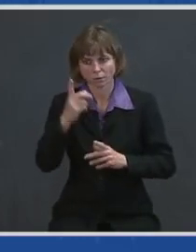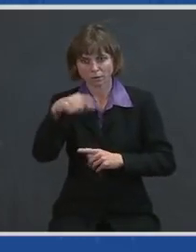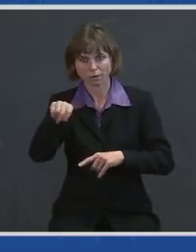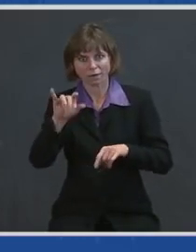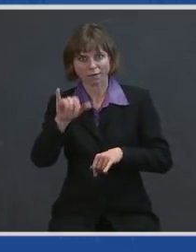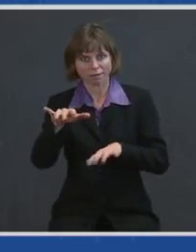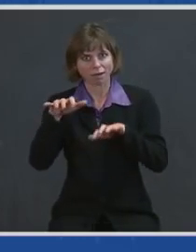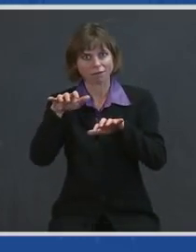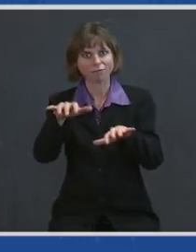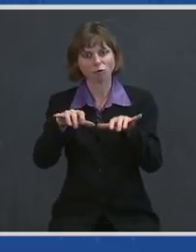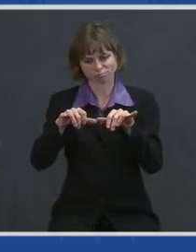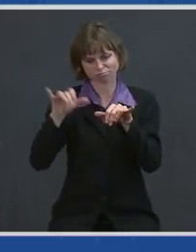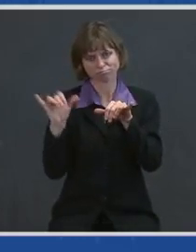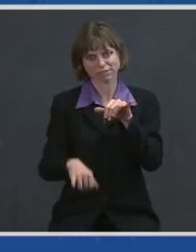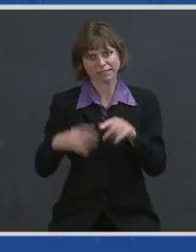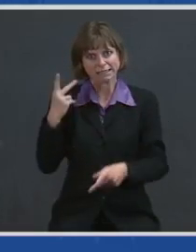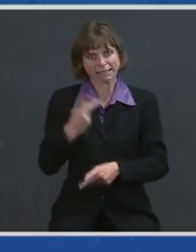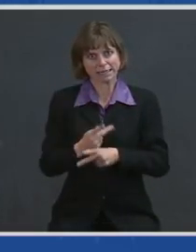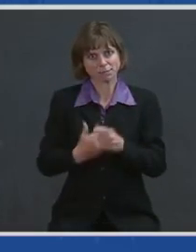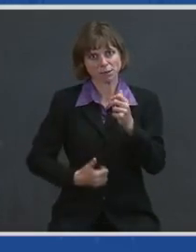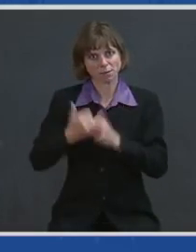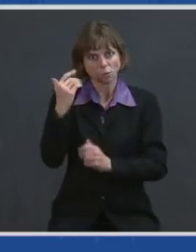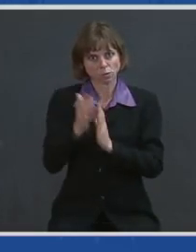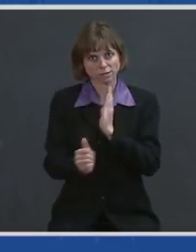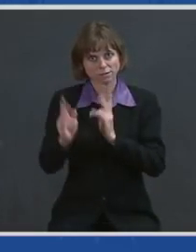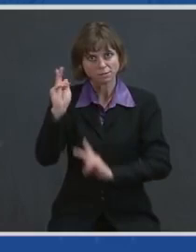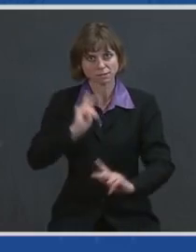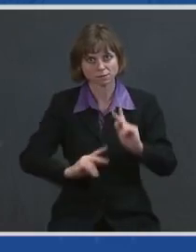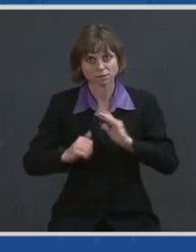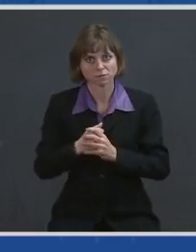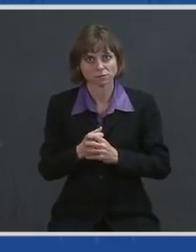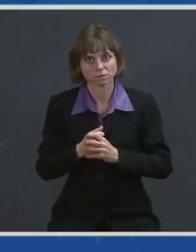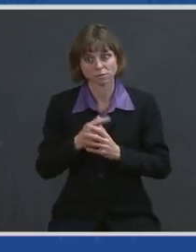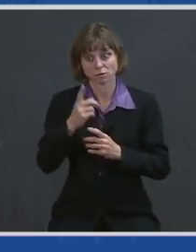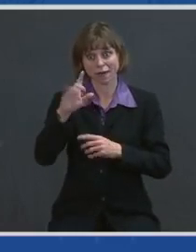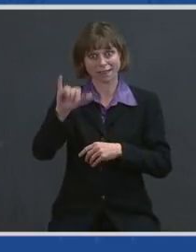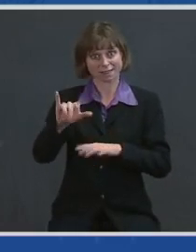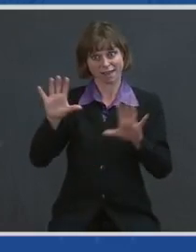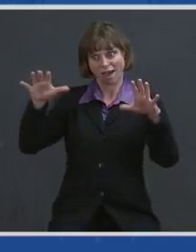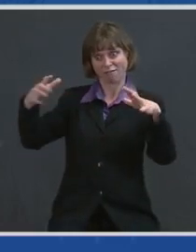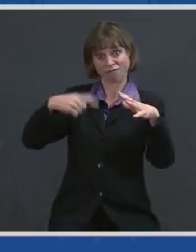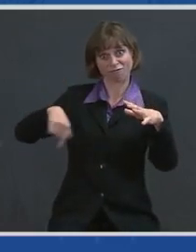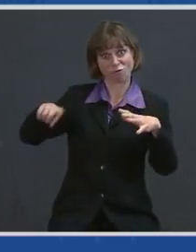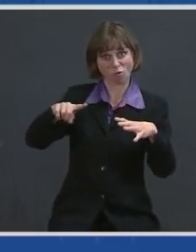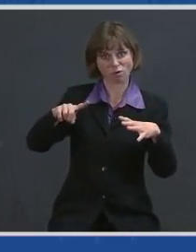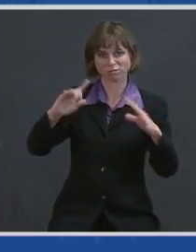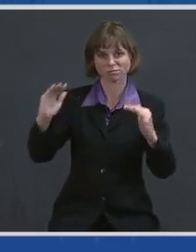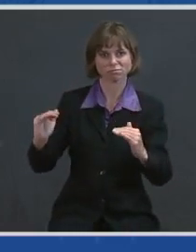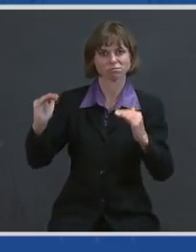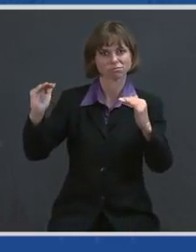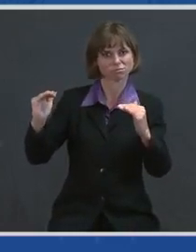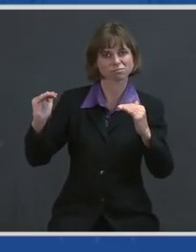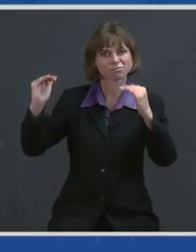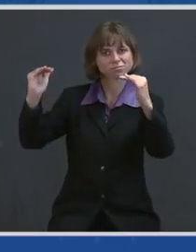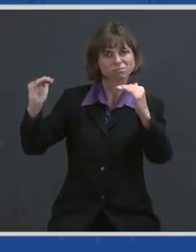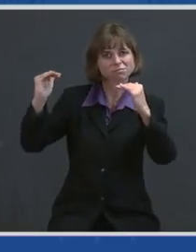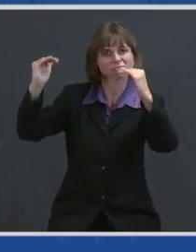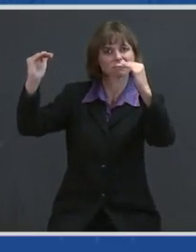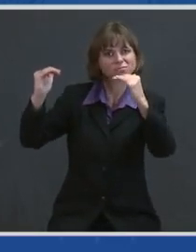the most capable, a force that advances the best of the best.